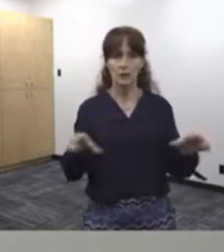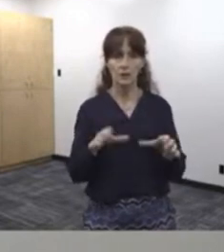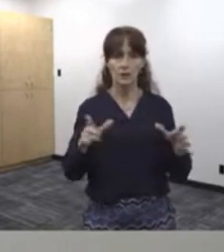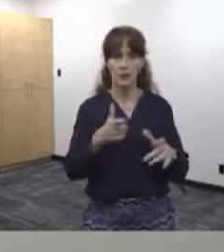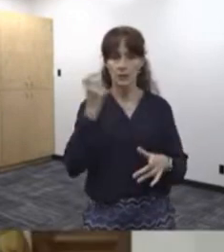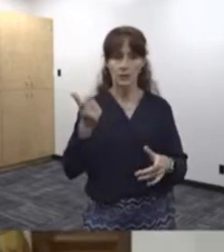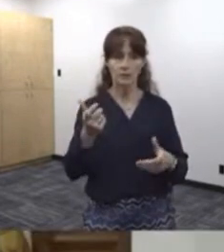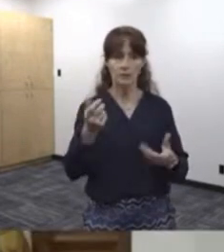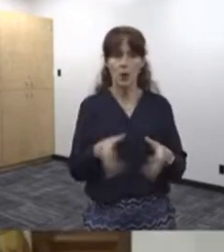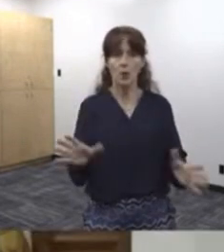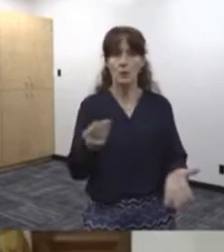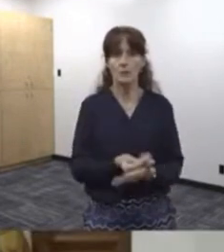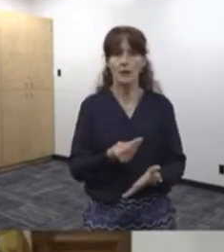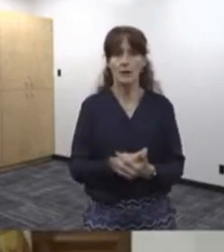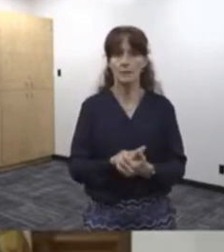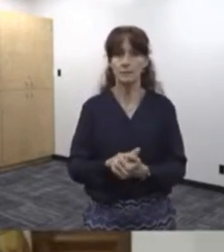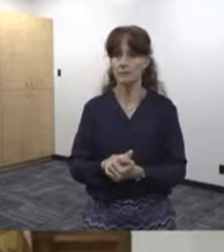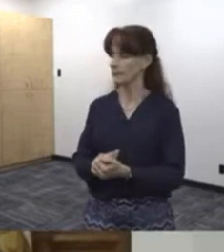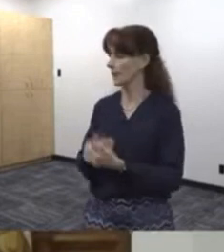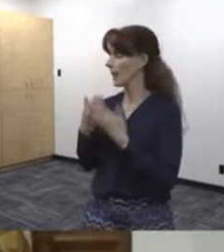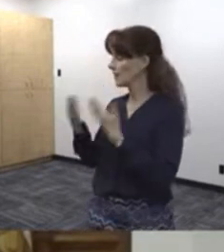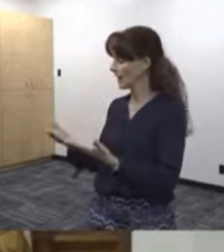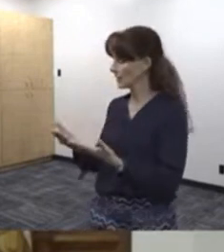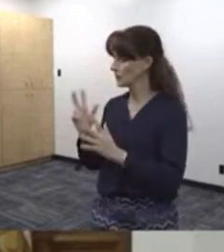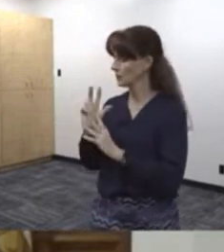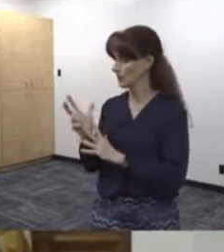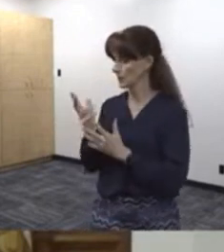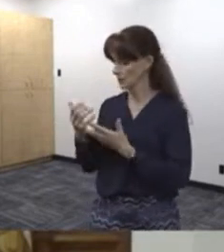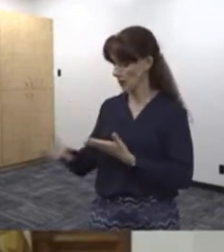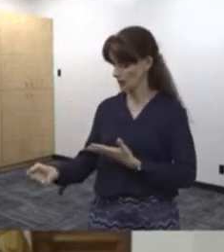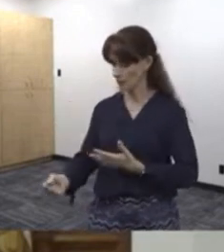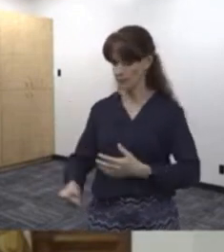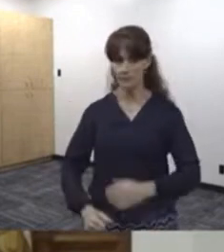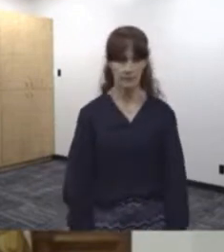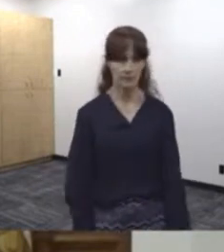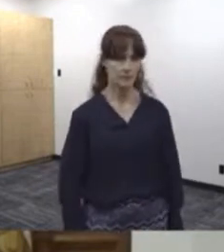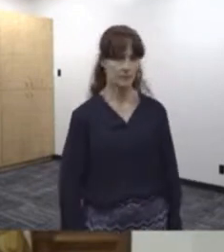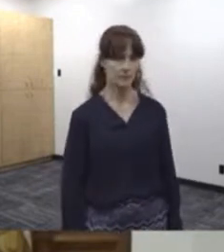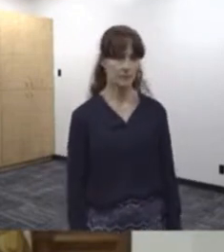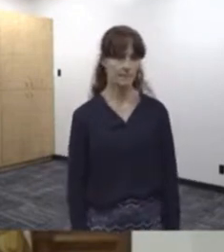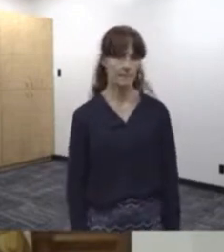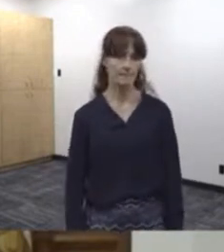because you guys will lose money. you, Serena. Your three minutes are up. Too bad. couldn't say all the.